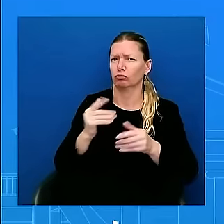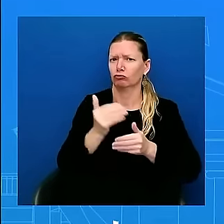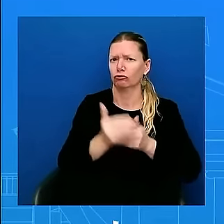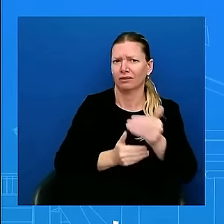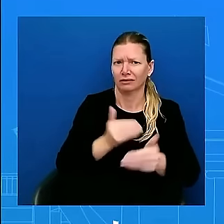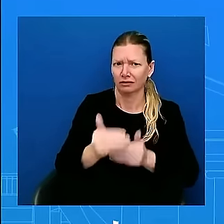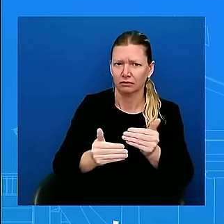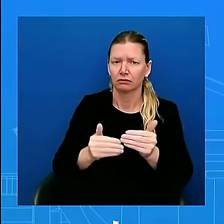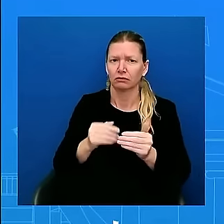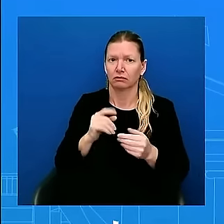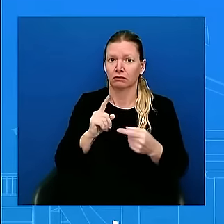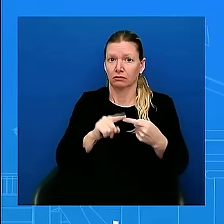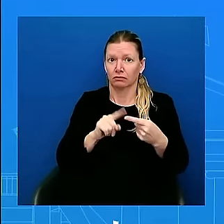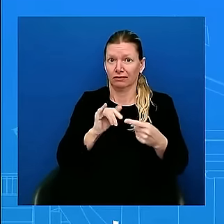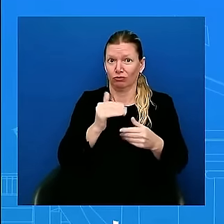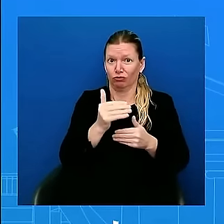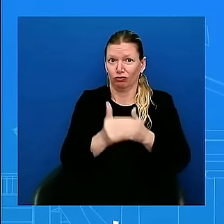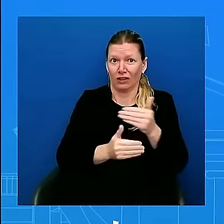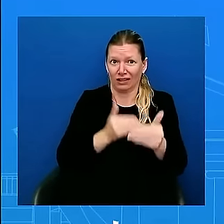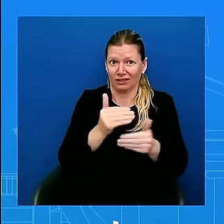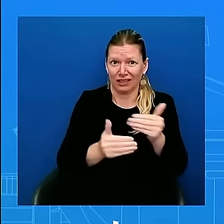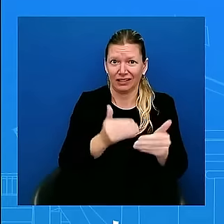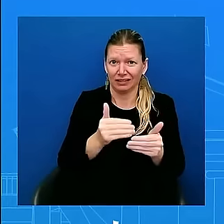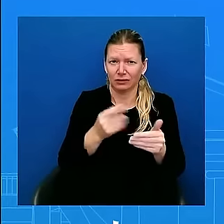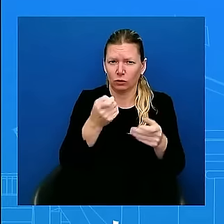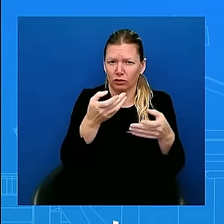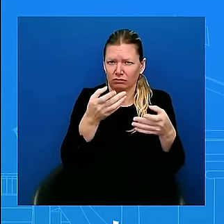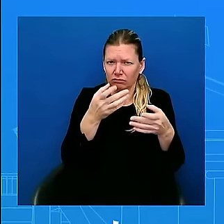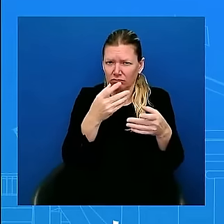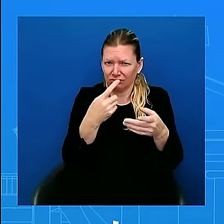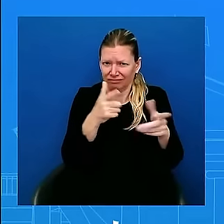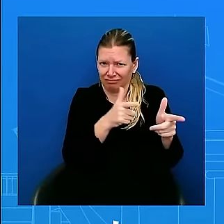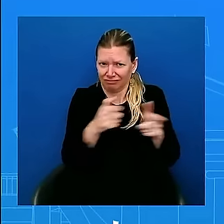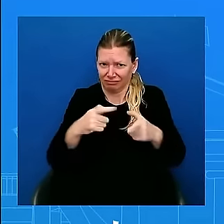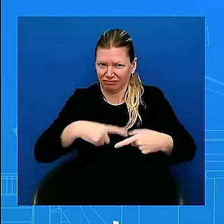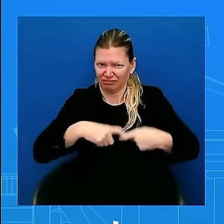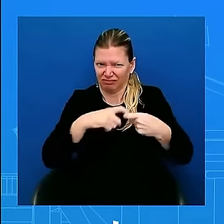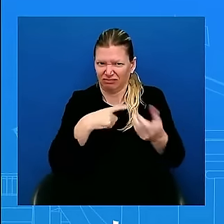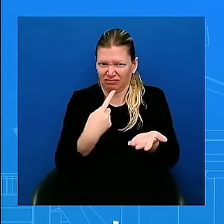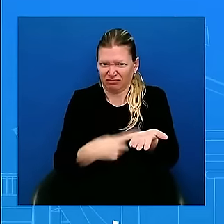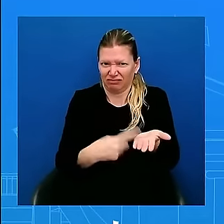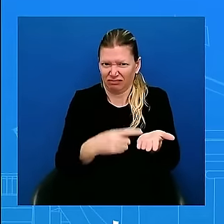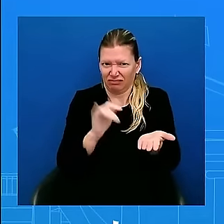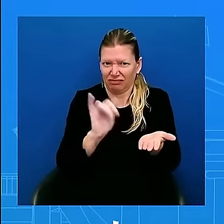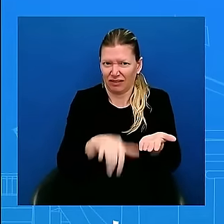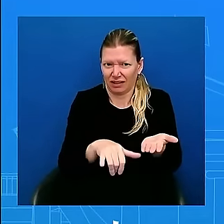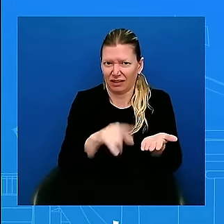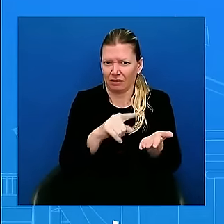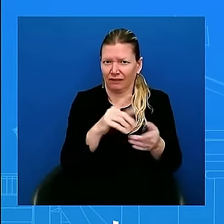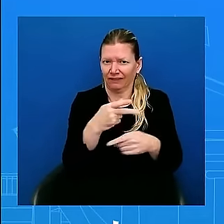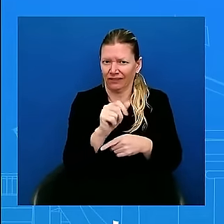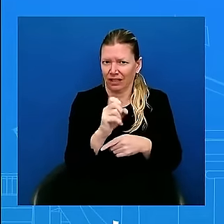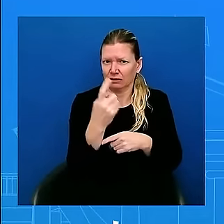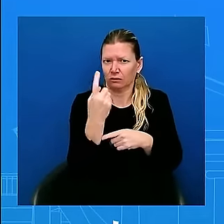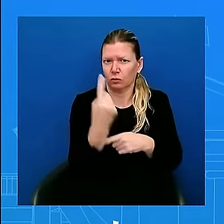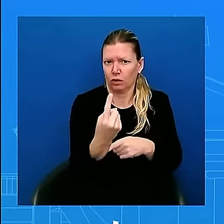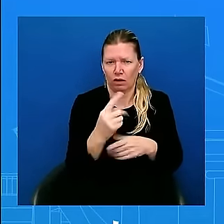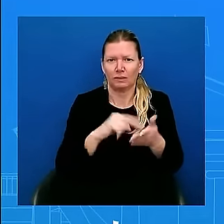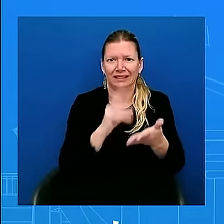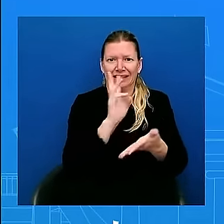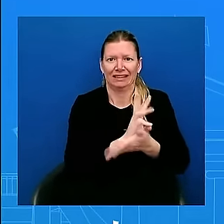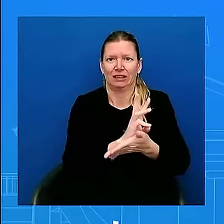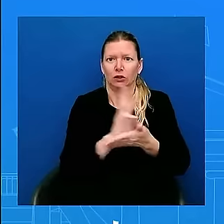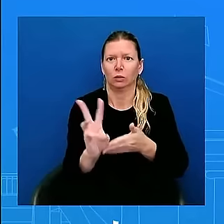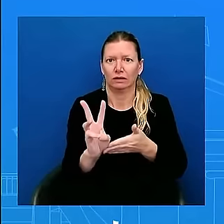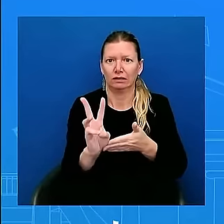two phases to it, phase one gets you six weeks of a ceasefire and the return of the most vulnerable, but not all,